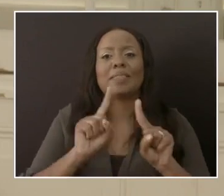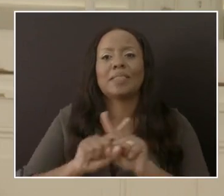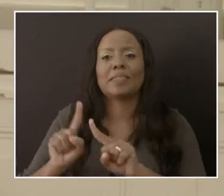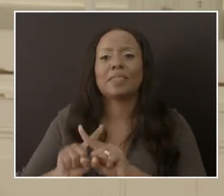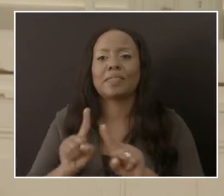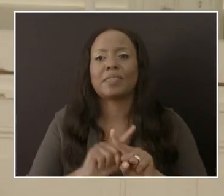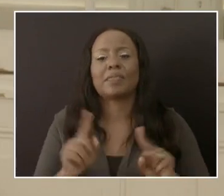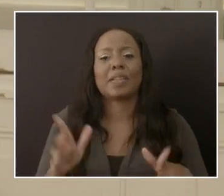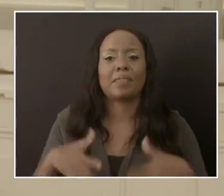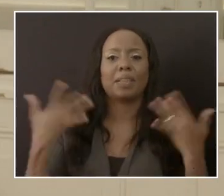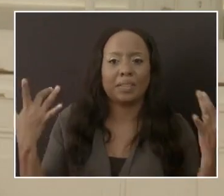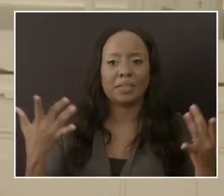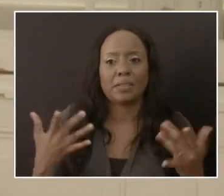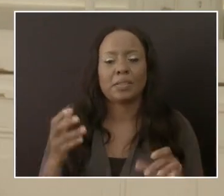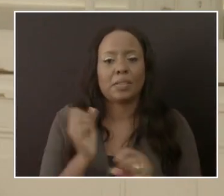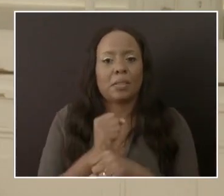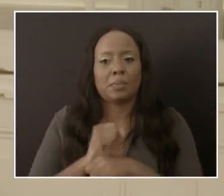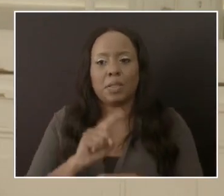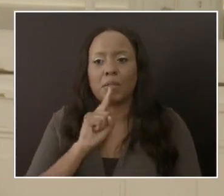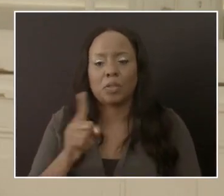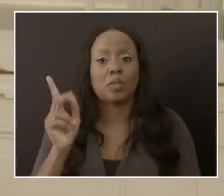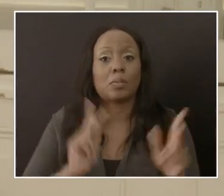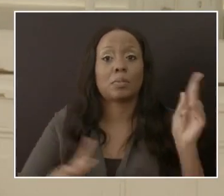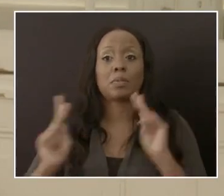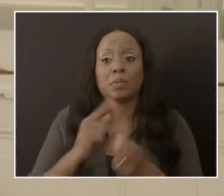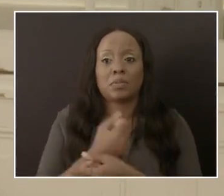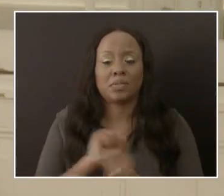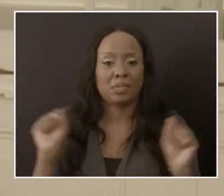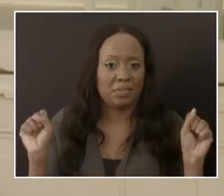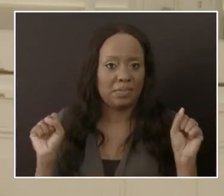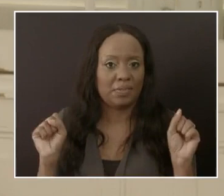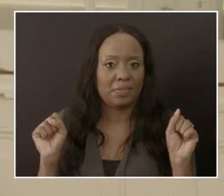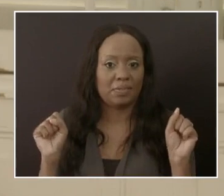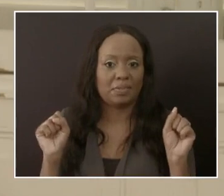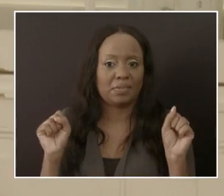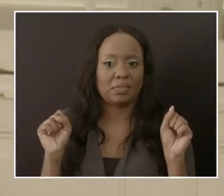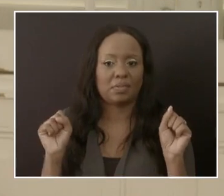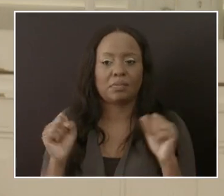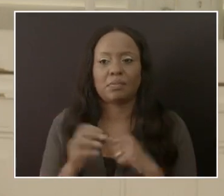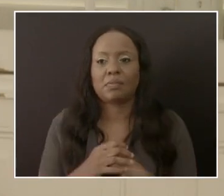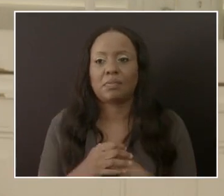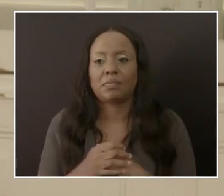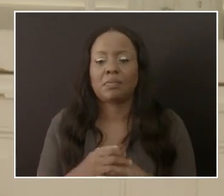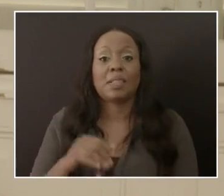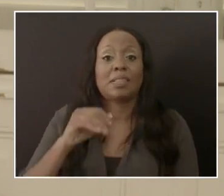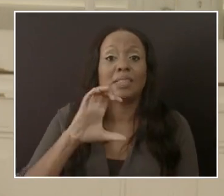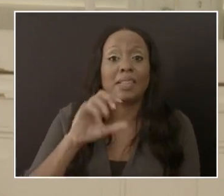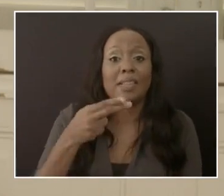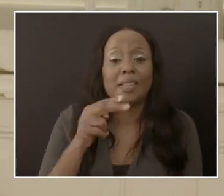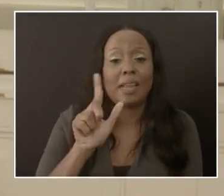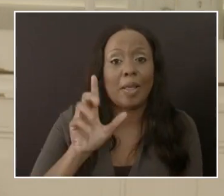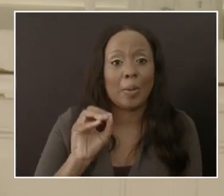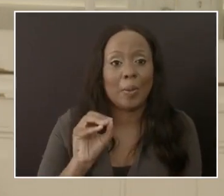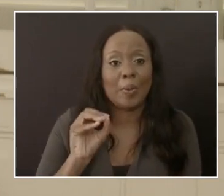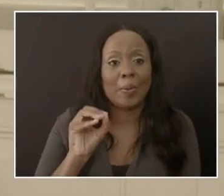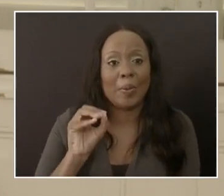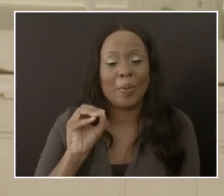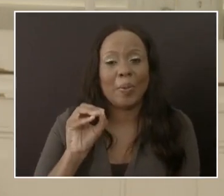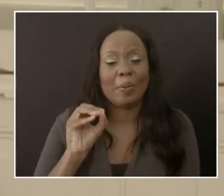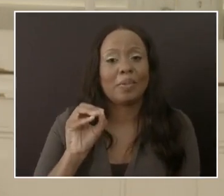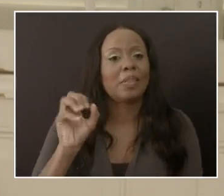make sure that they were relatively safe from the CHLOs who work in